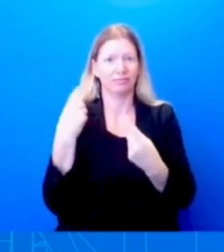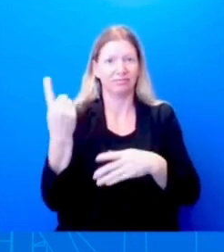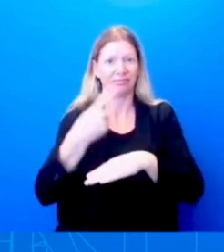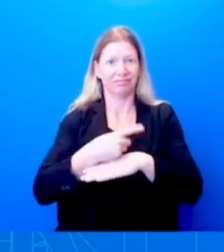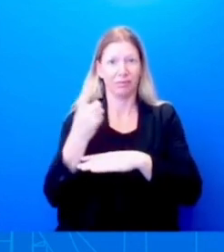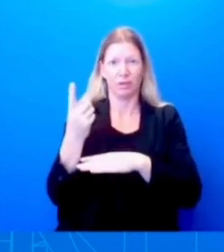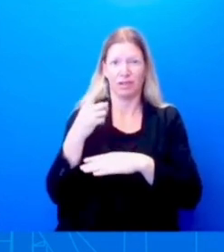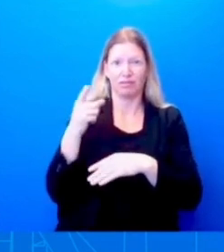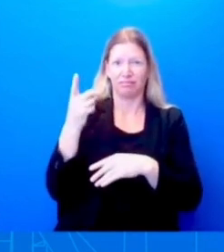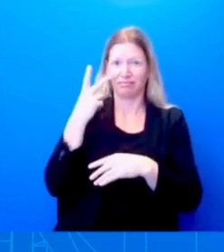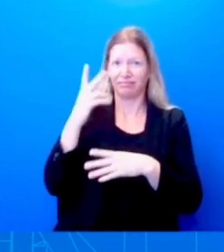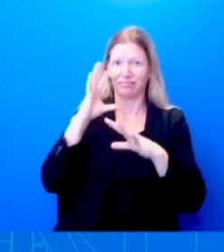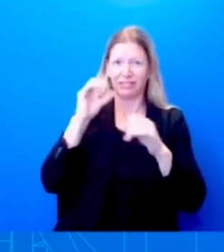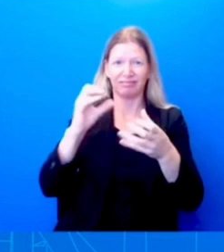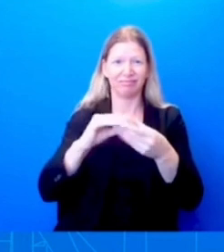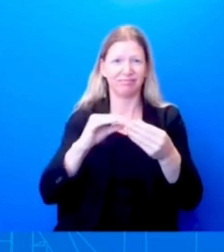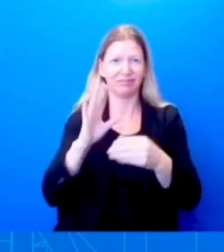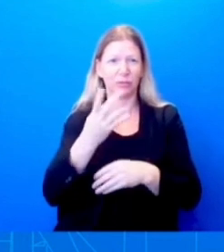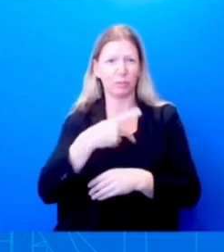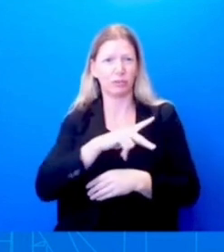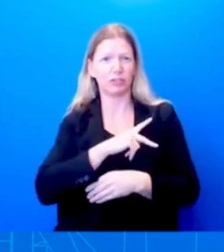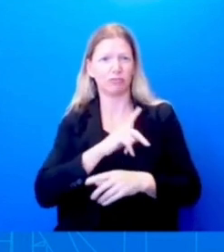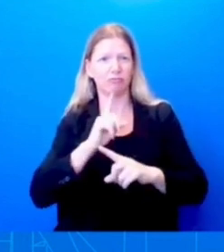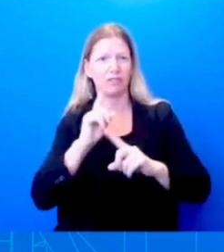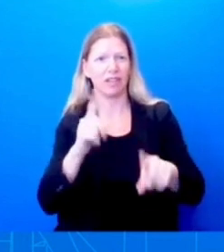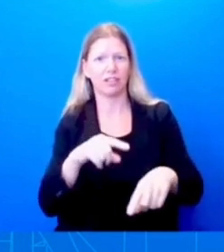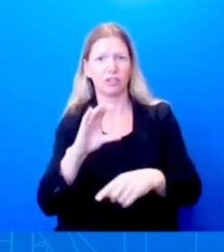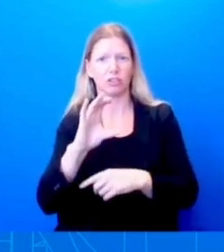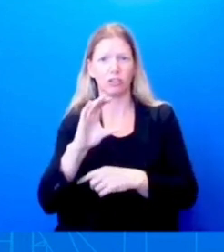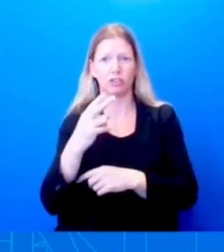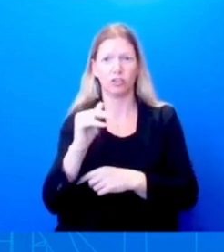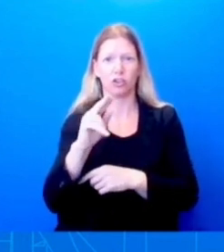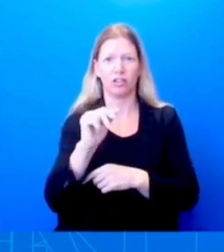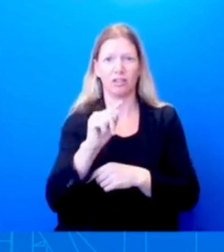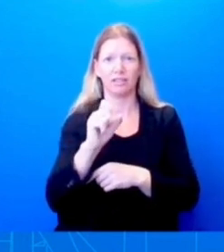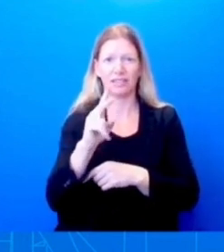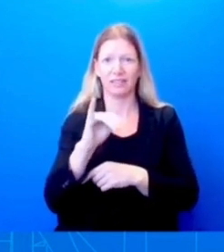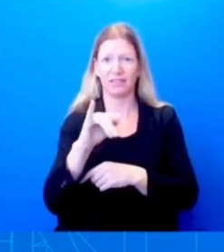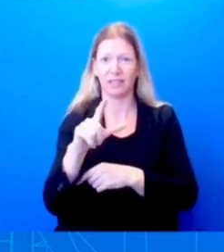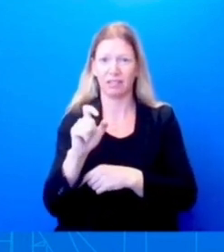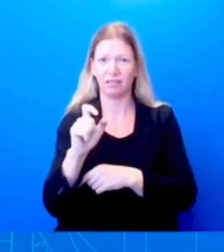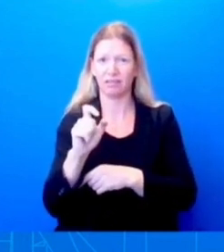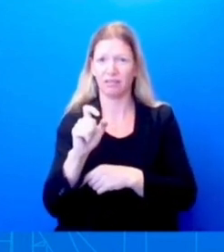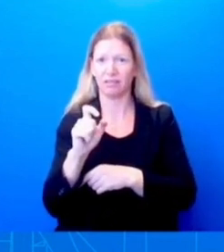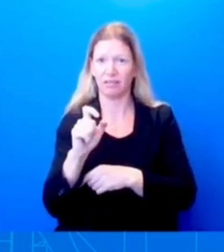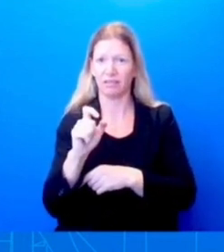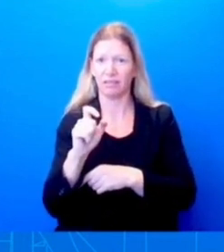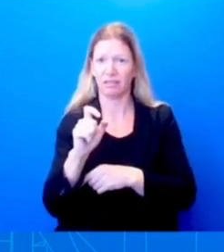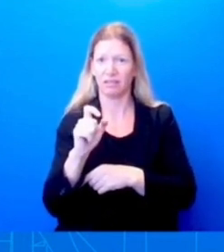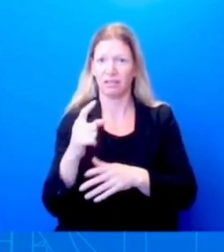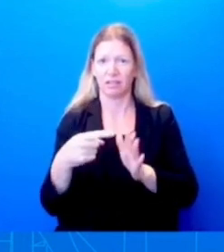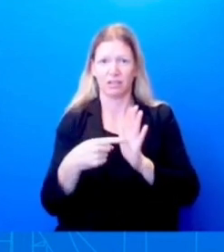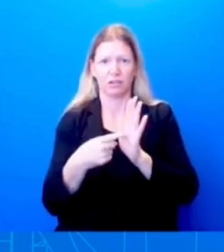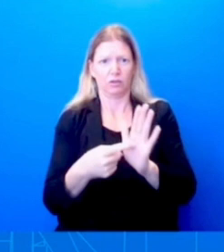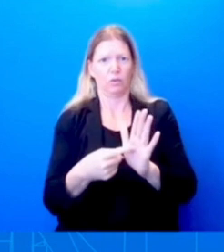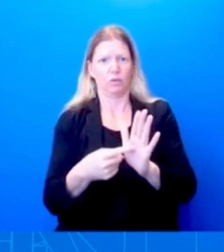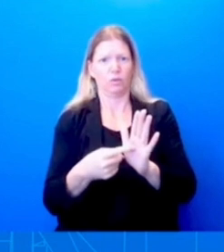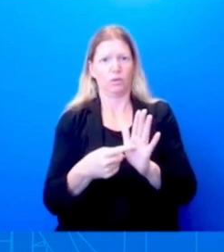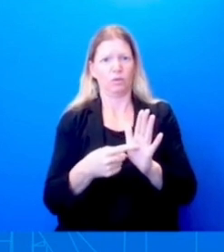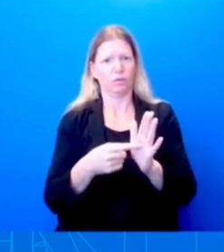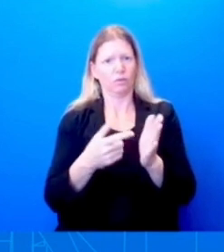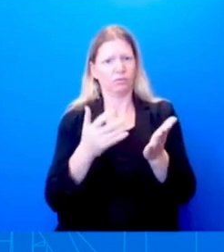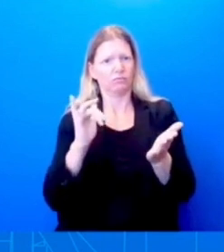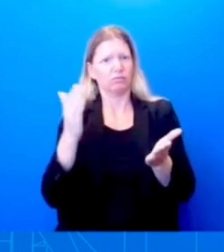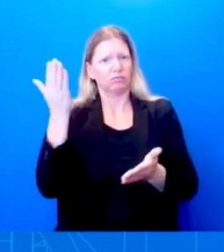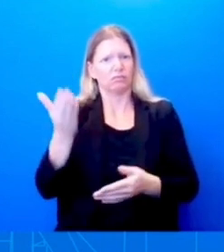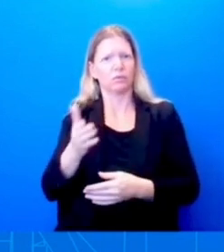central to who Joe Biden is as a man, and why he chose to run for President as a candidate. So I